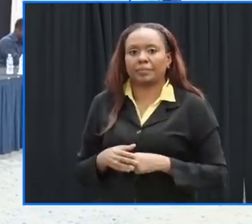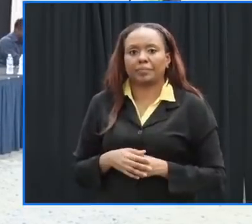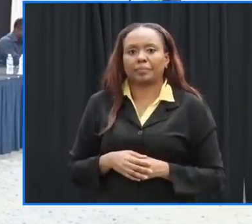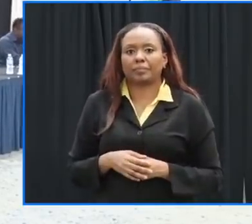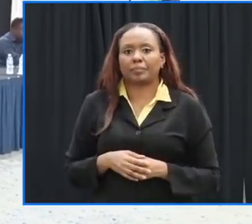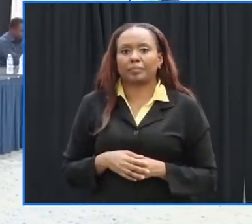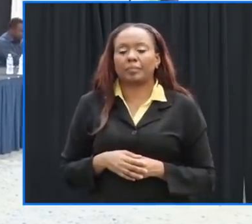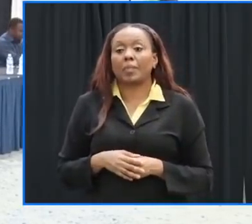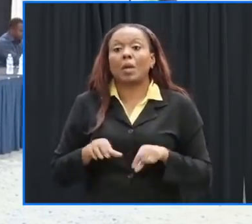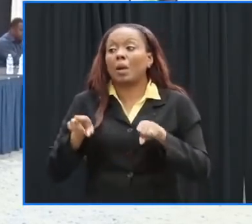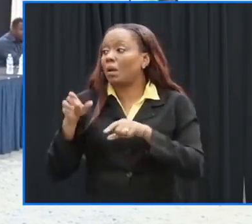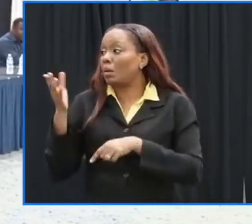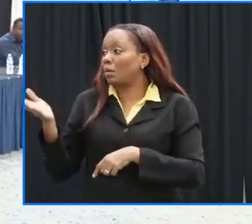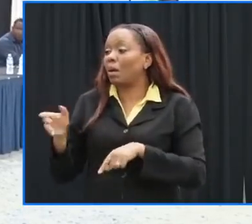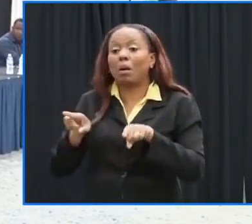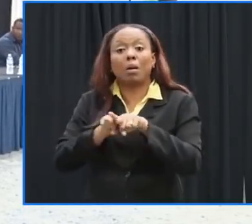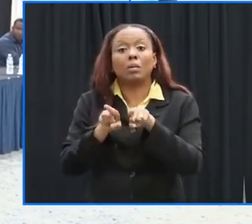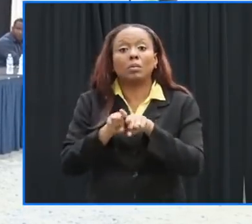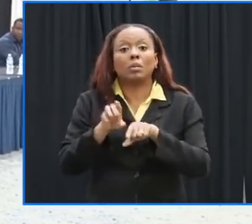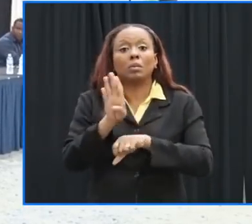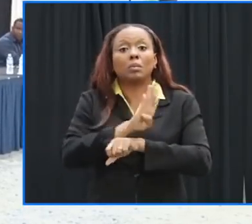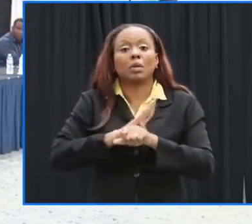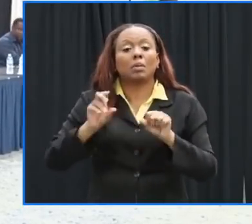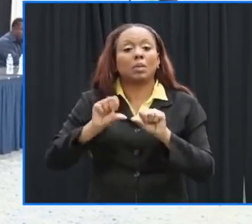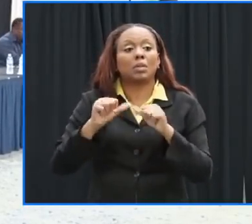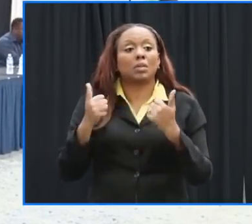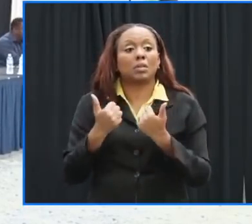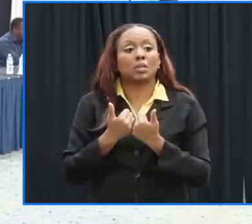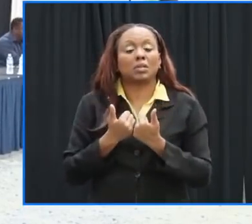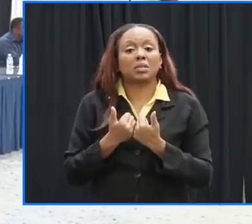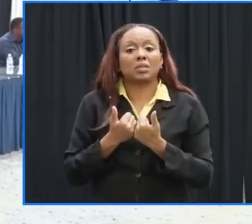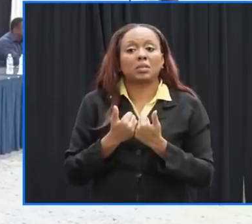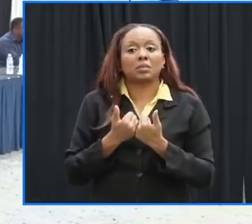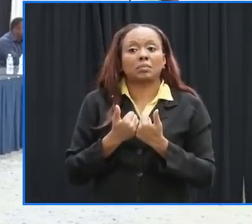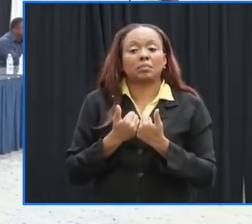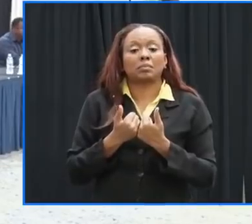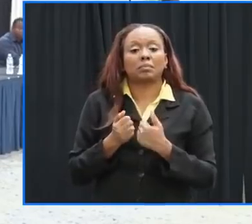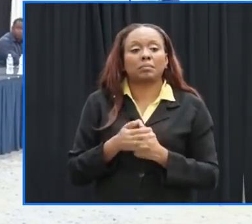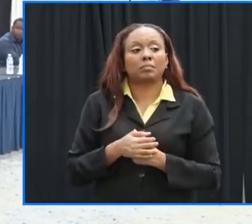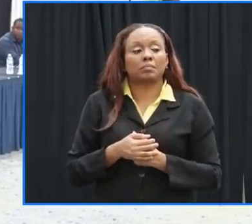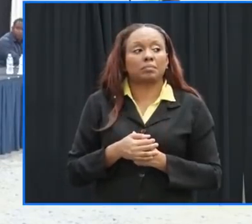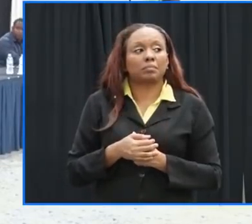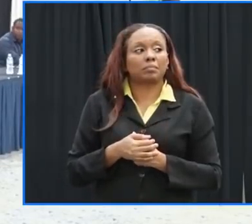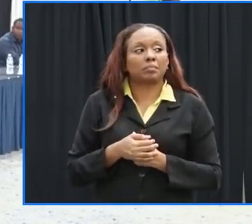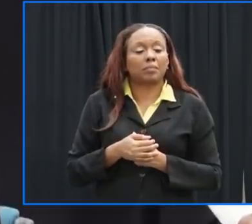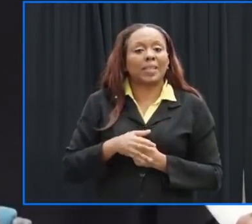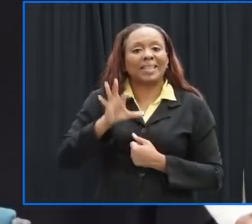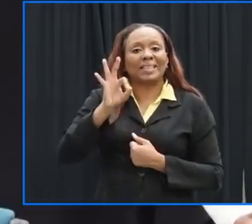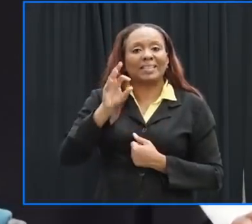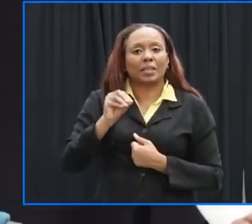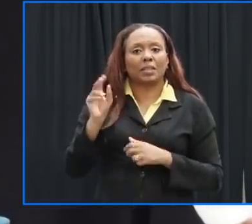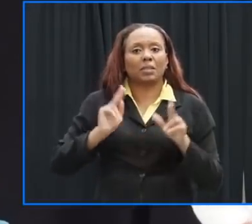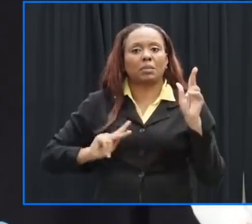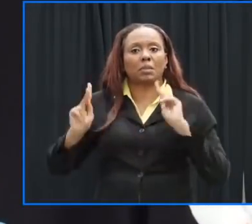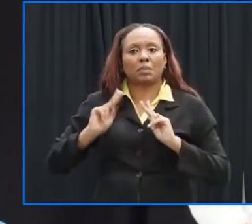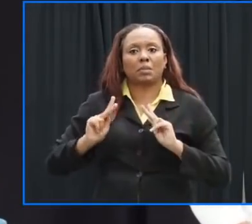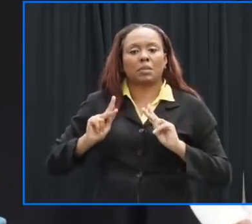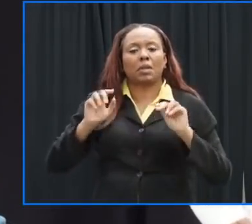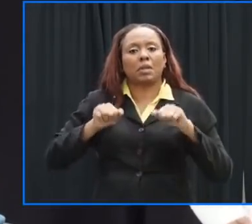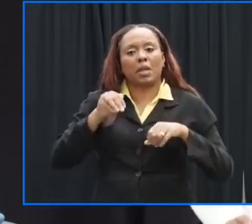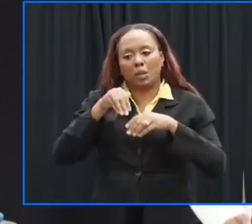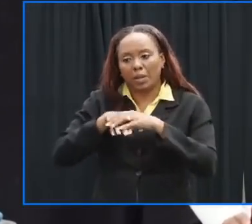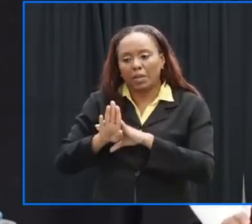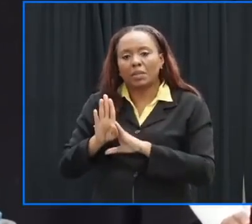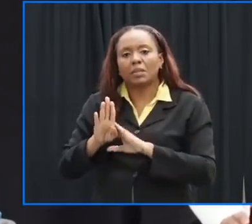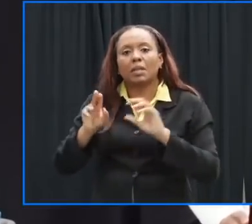barbados association um that we took a report on this morning that can accommodate 90 persons in the homeless shelter